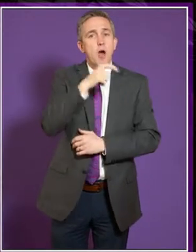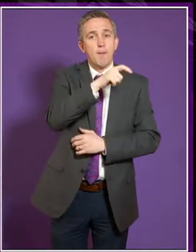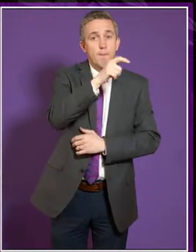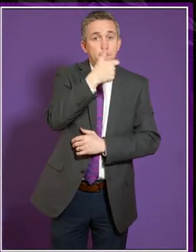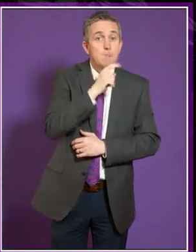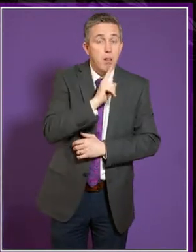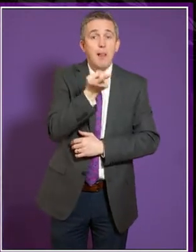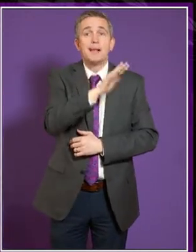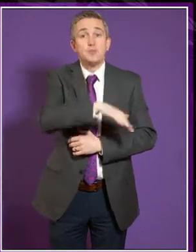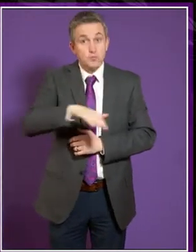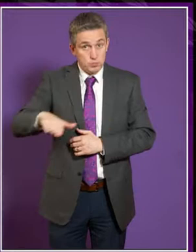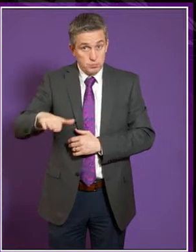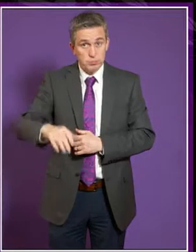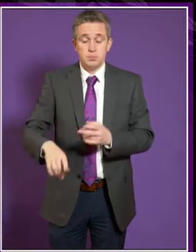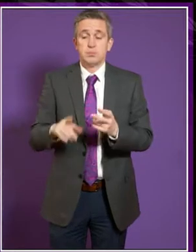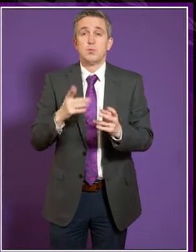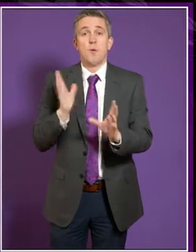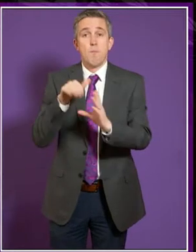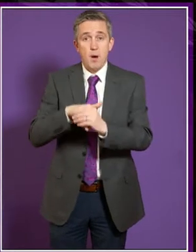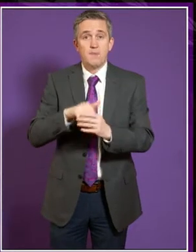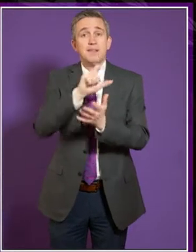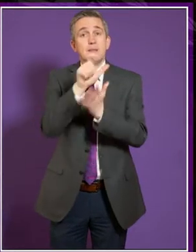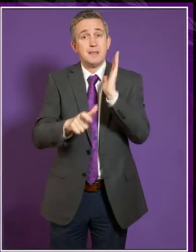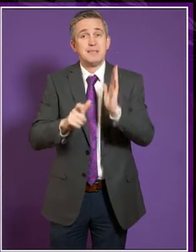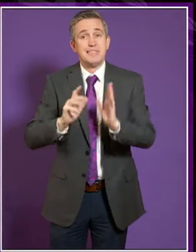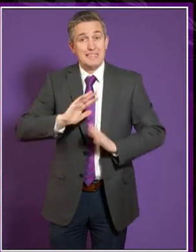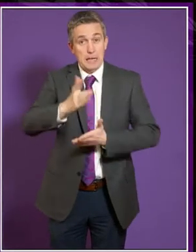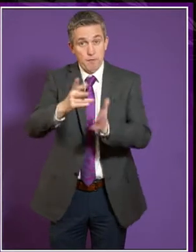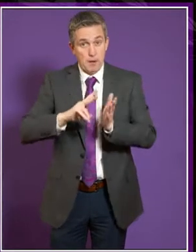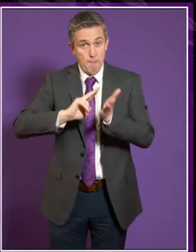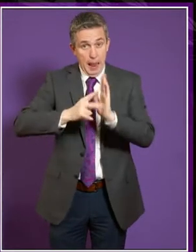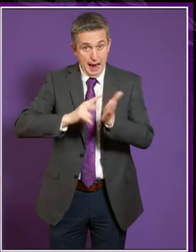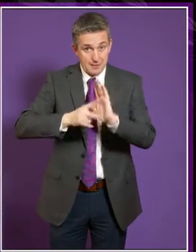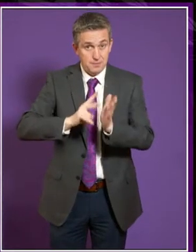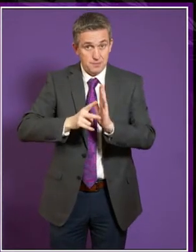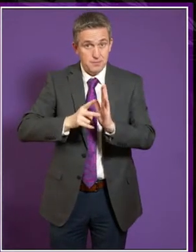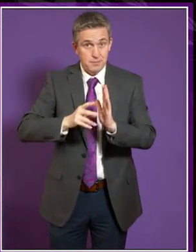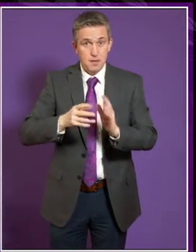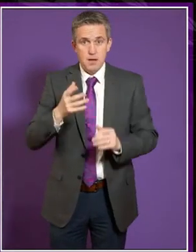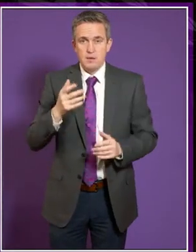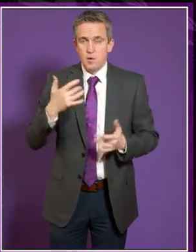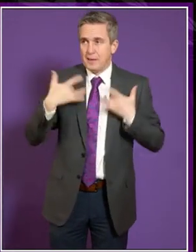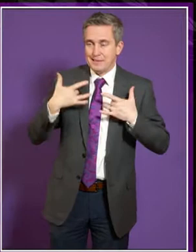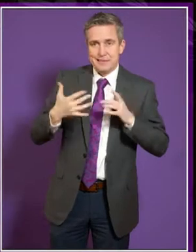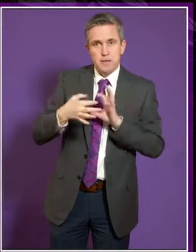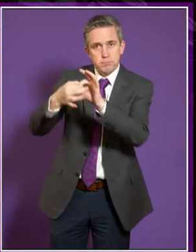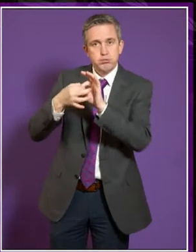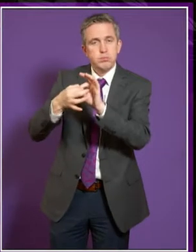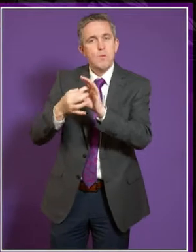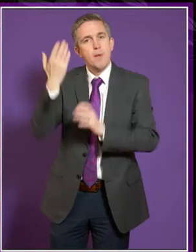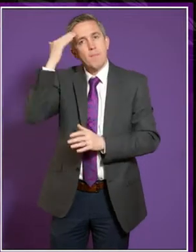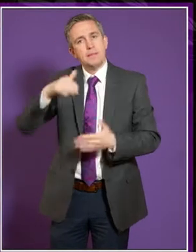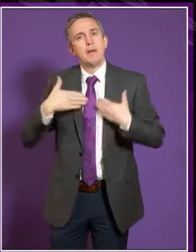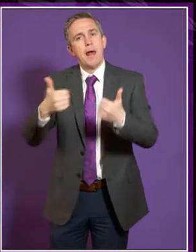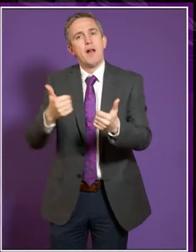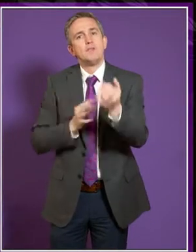children. We've become involved in the disability delivery plan. So anywhere. And we want to connect up more with the Scottish Government's mental health strategy. And